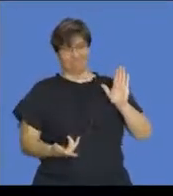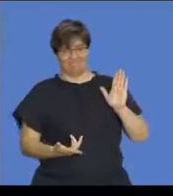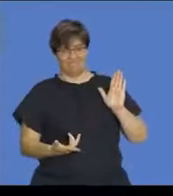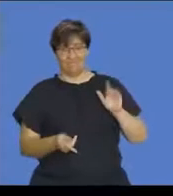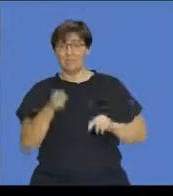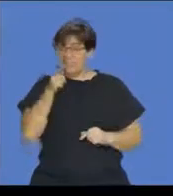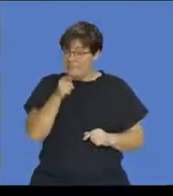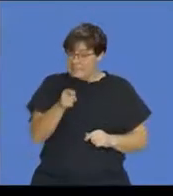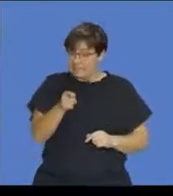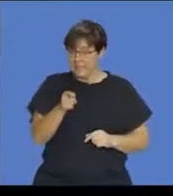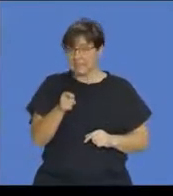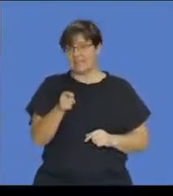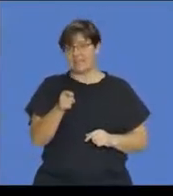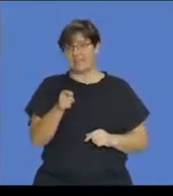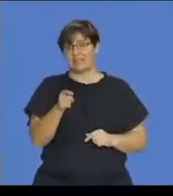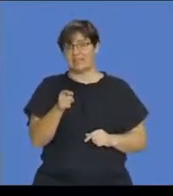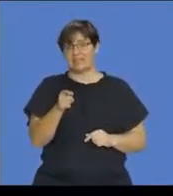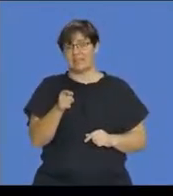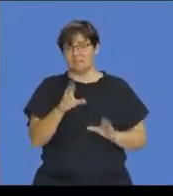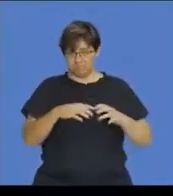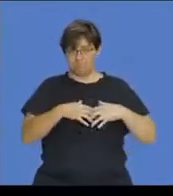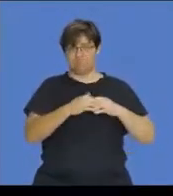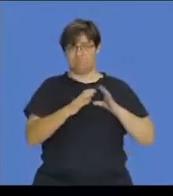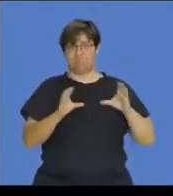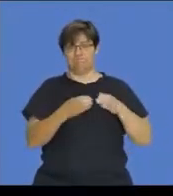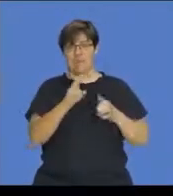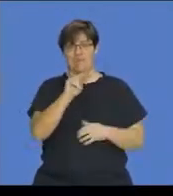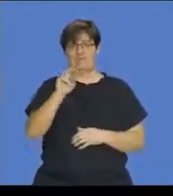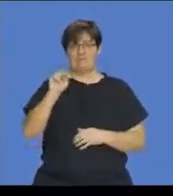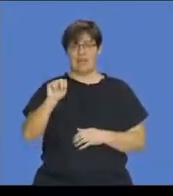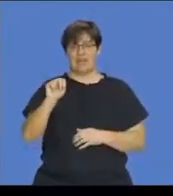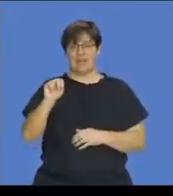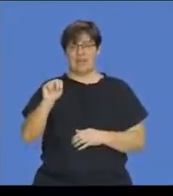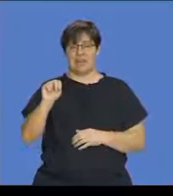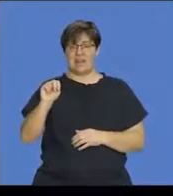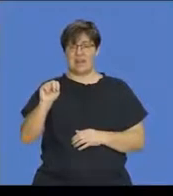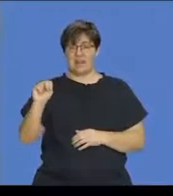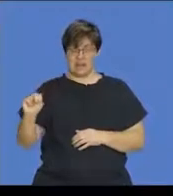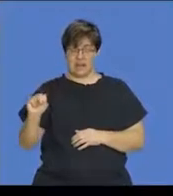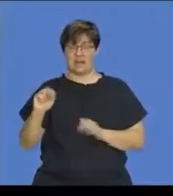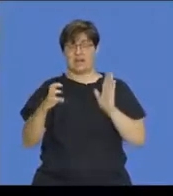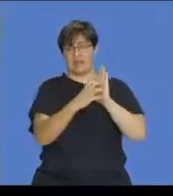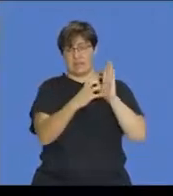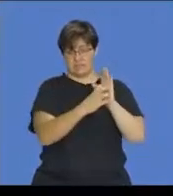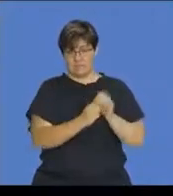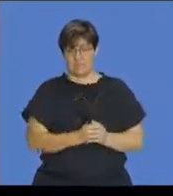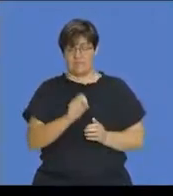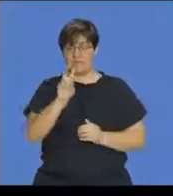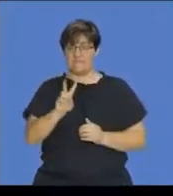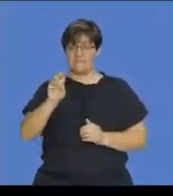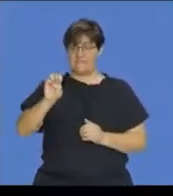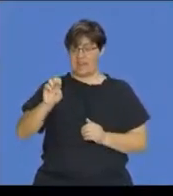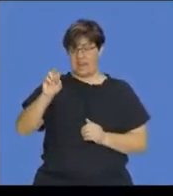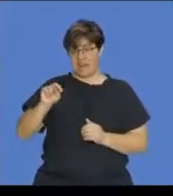this is the set. It's the Venn diagram that we're looking at. The Venn diagram